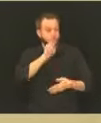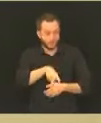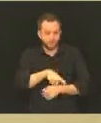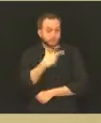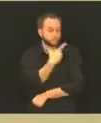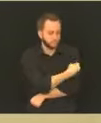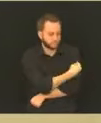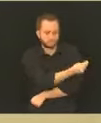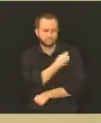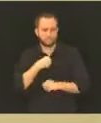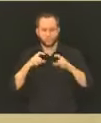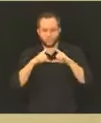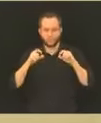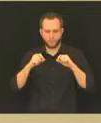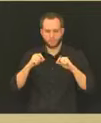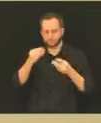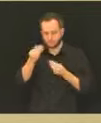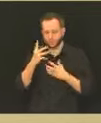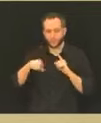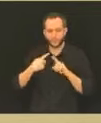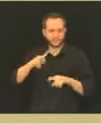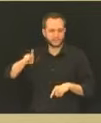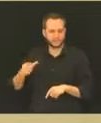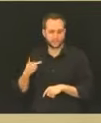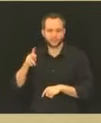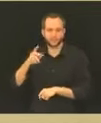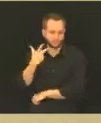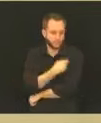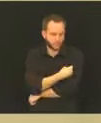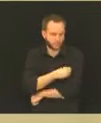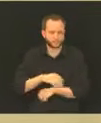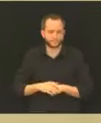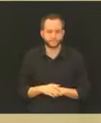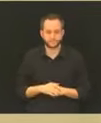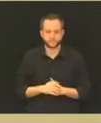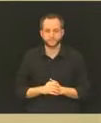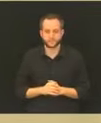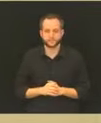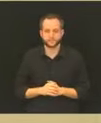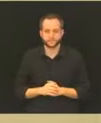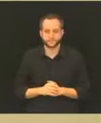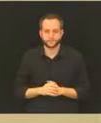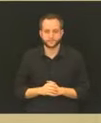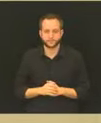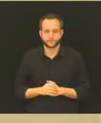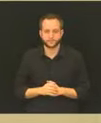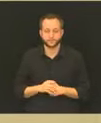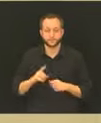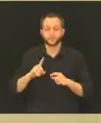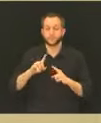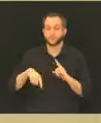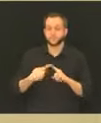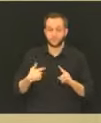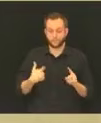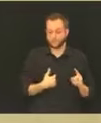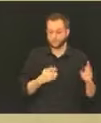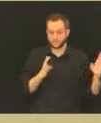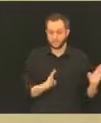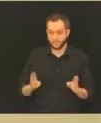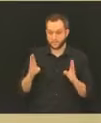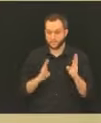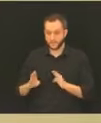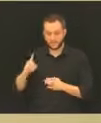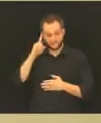all cases, we want everyone to book an appointment. And where we are planning for the week, we're opening up